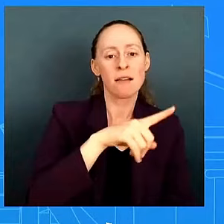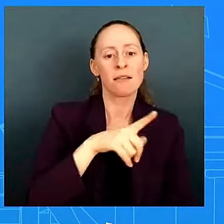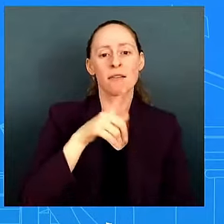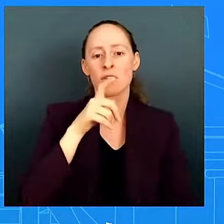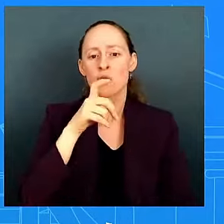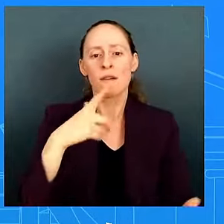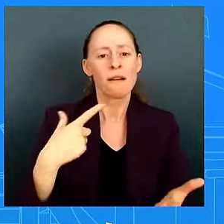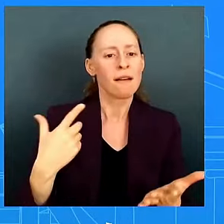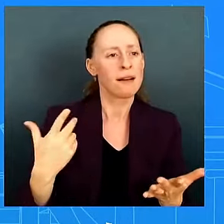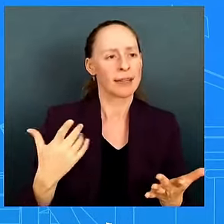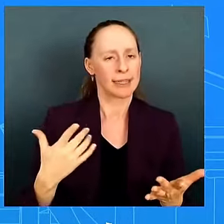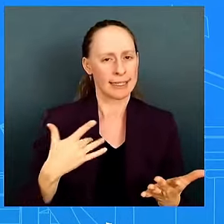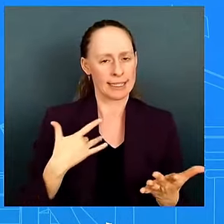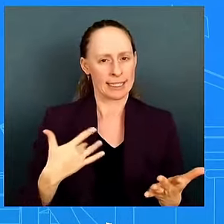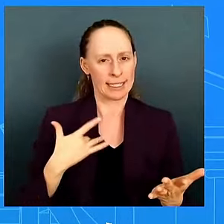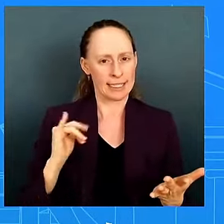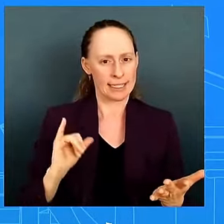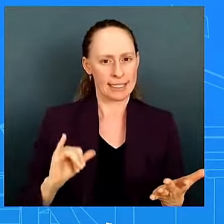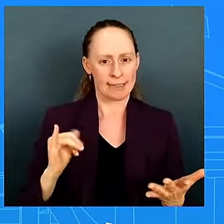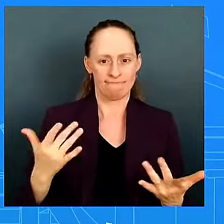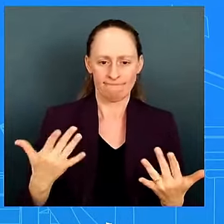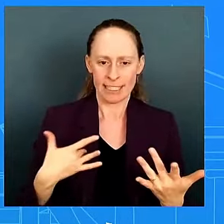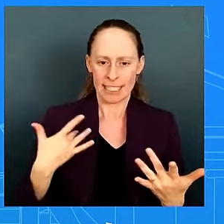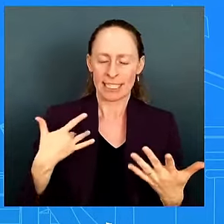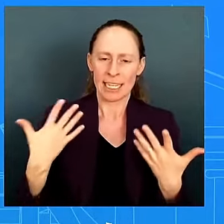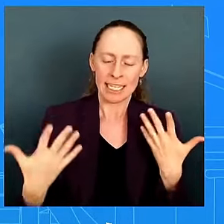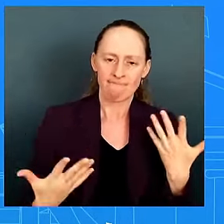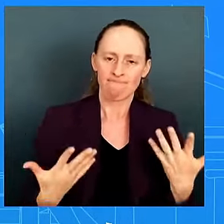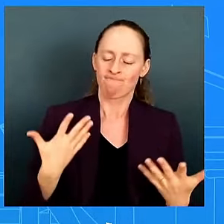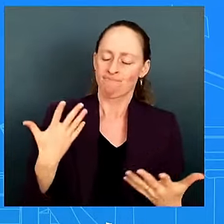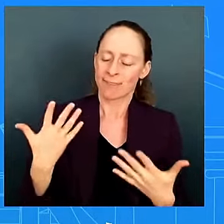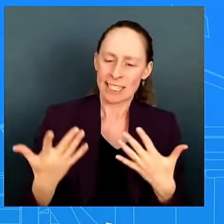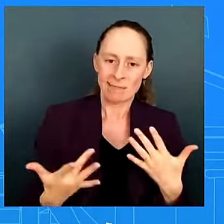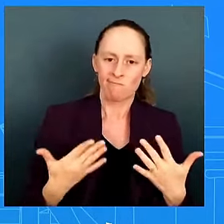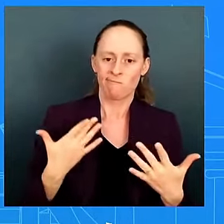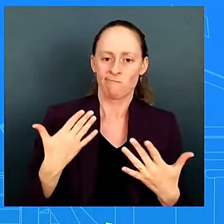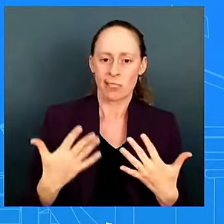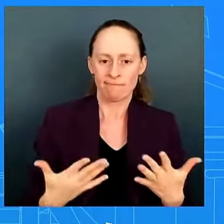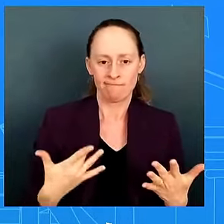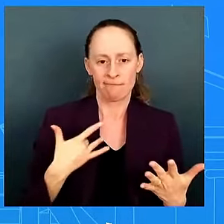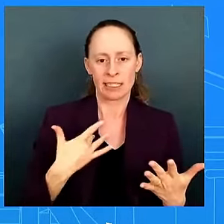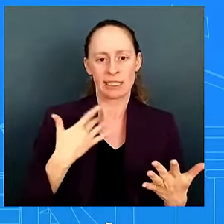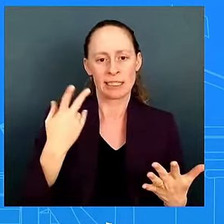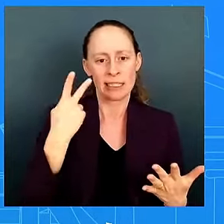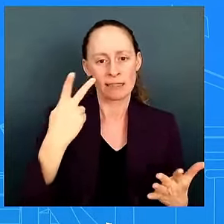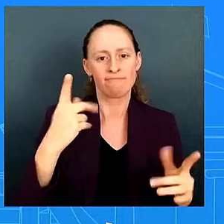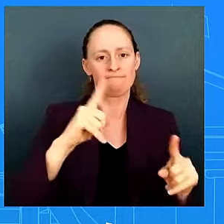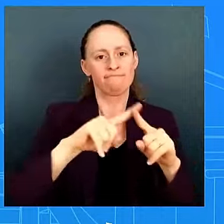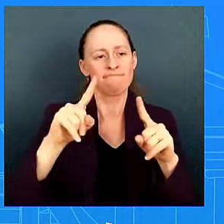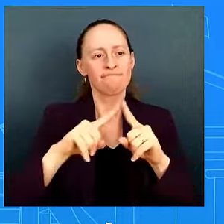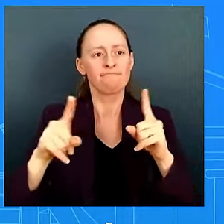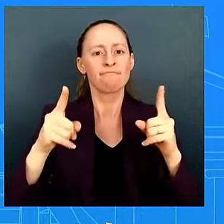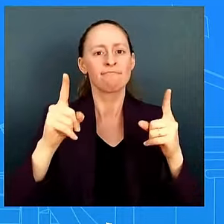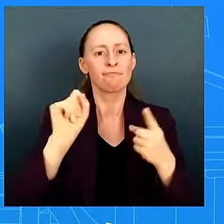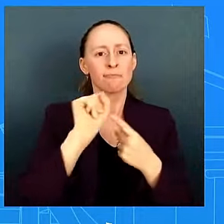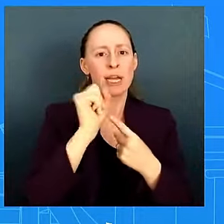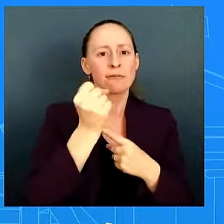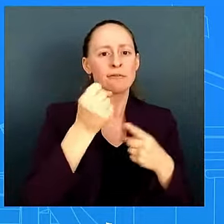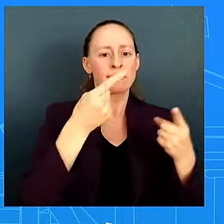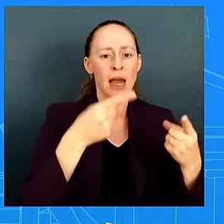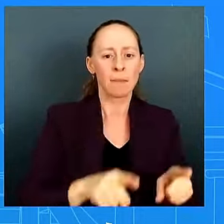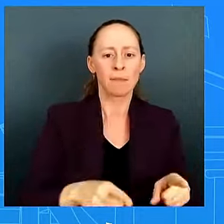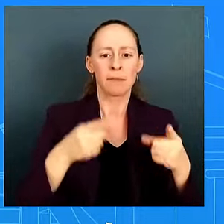uh episodes moments when over the course of the last several weeks the president appeared